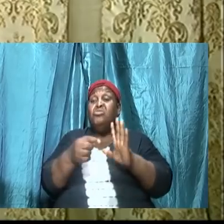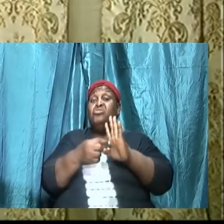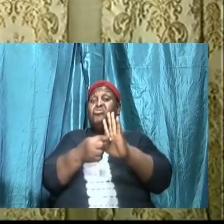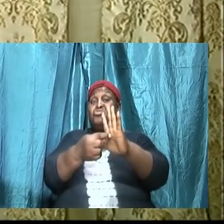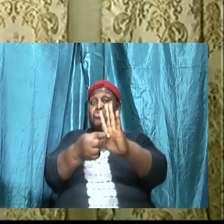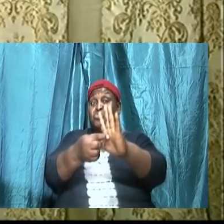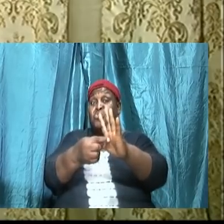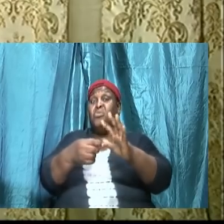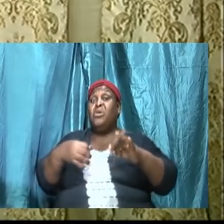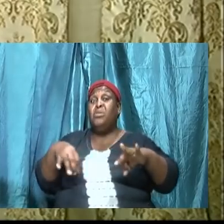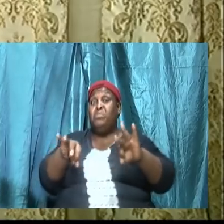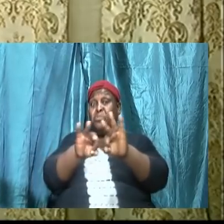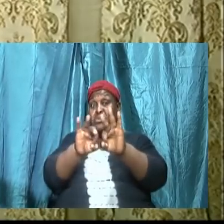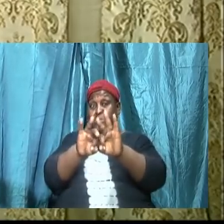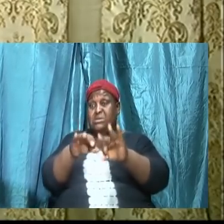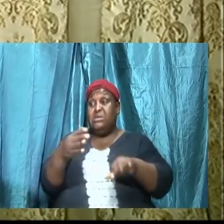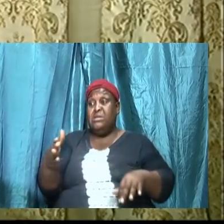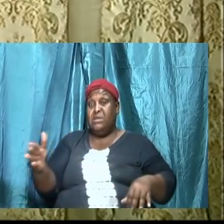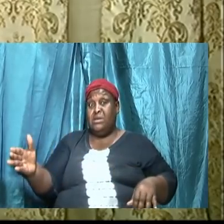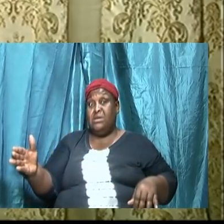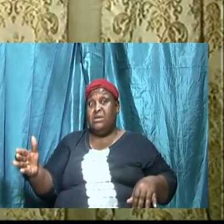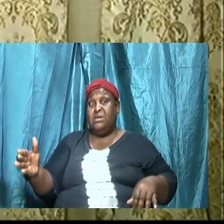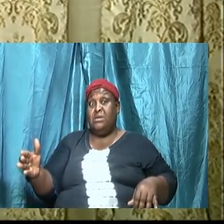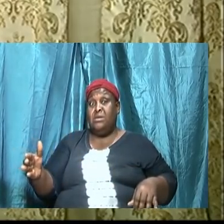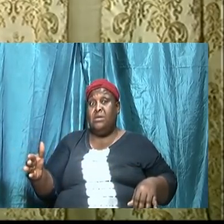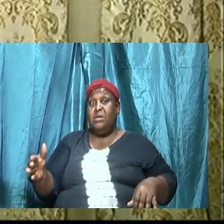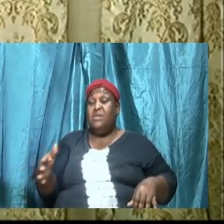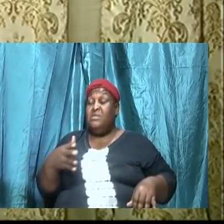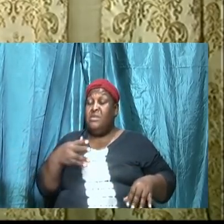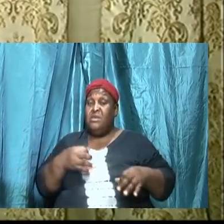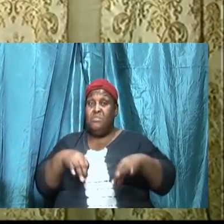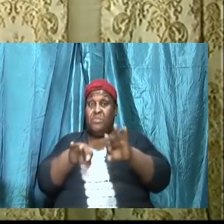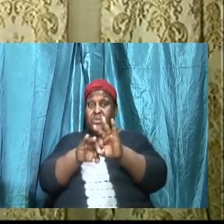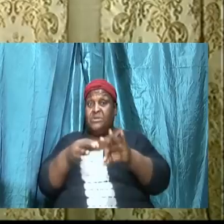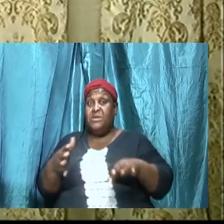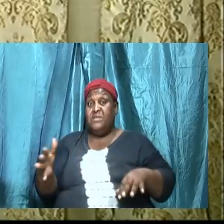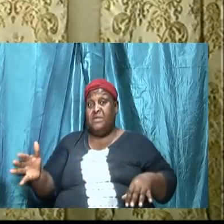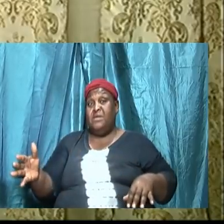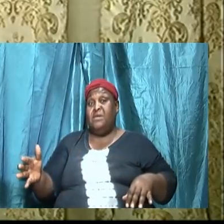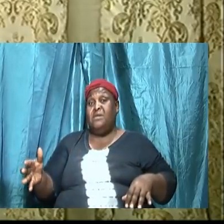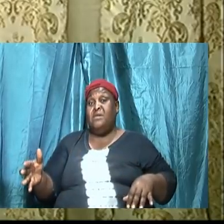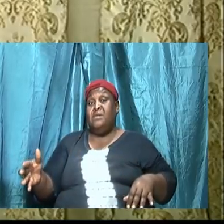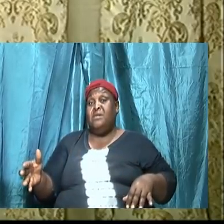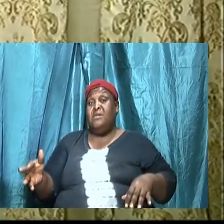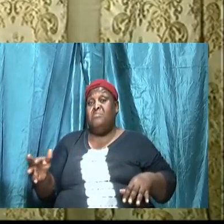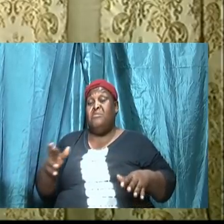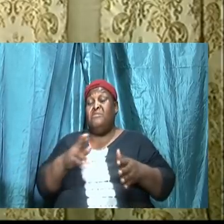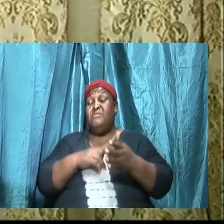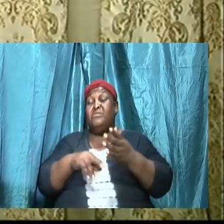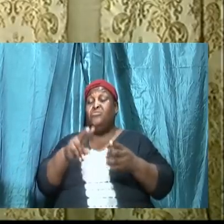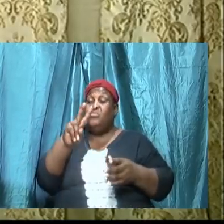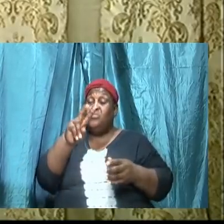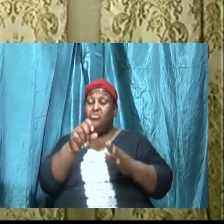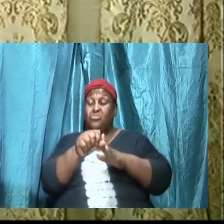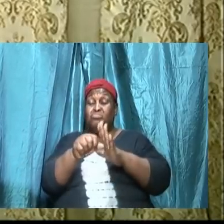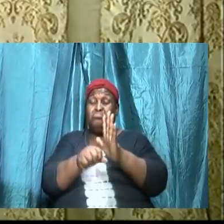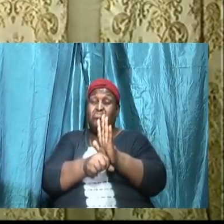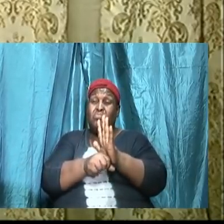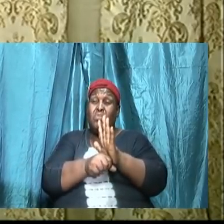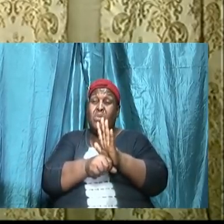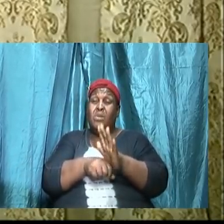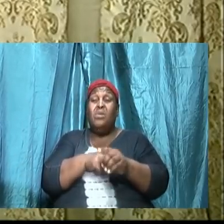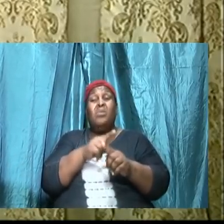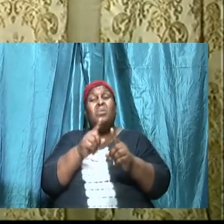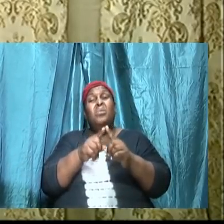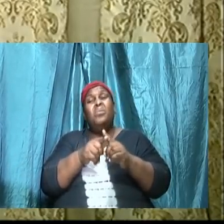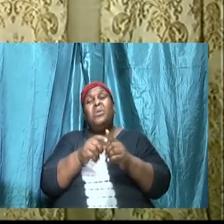point. And the point was being brought out by our referencing these two scriptures, is that when